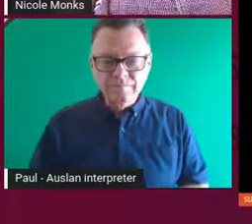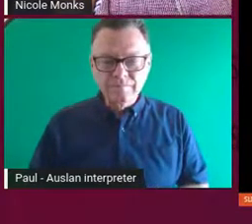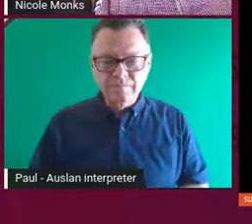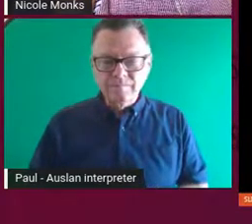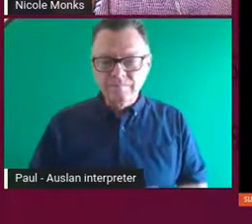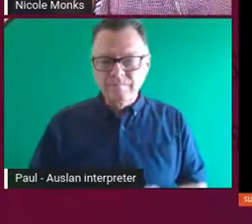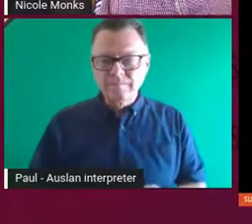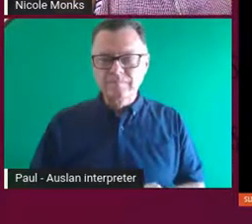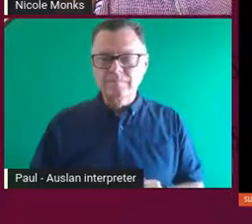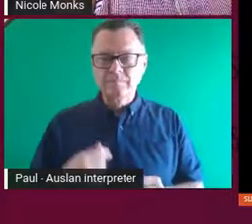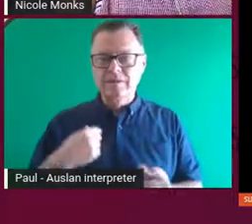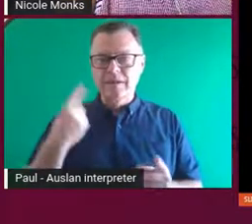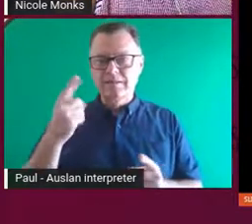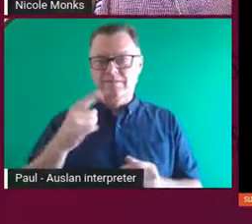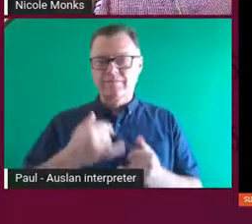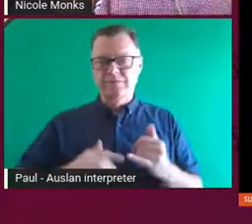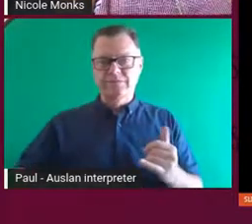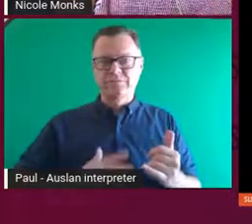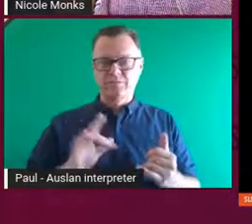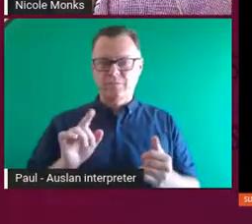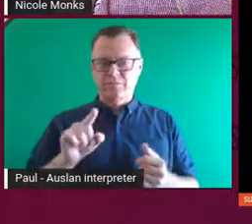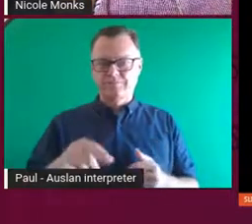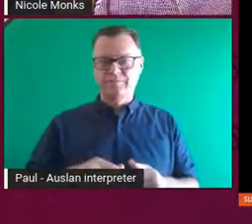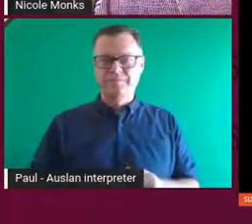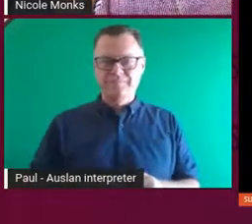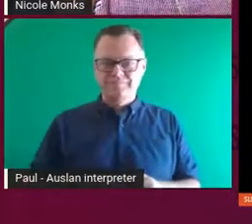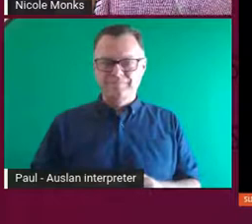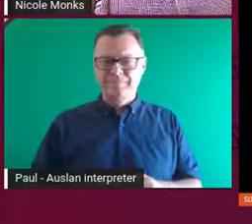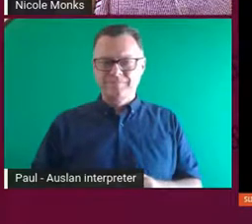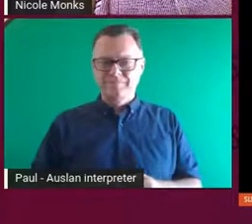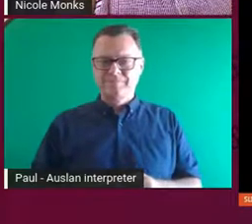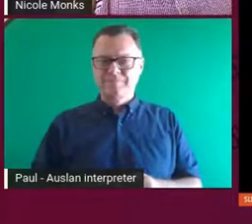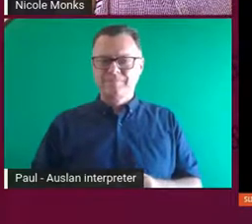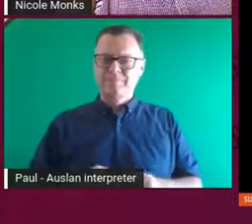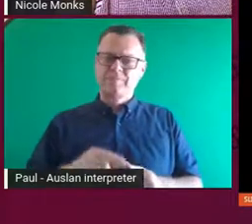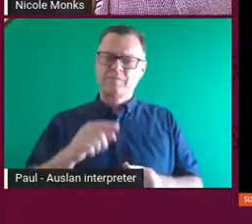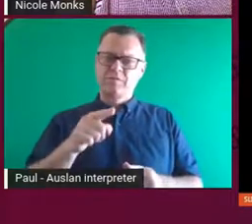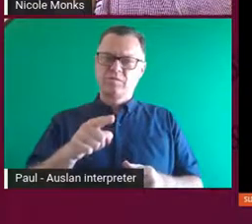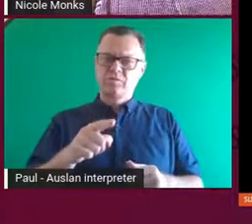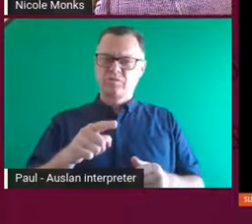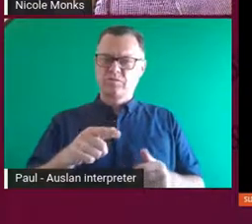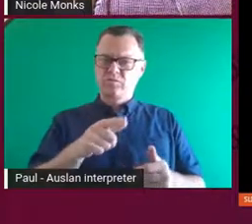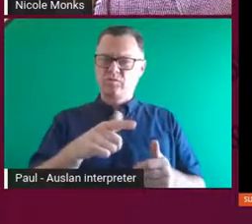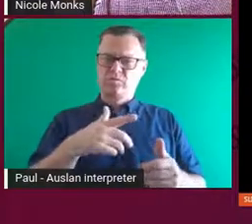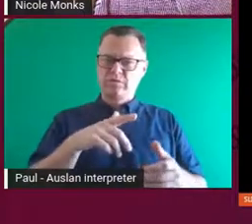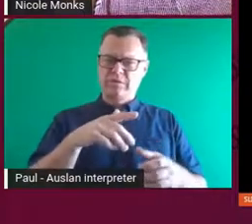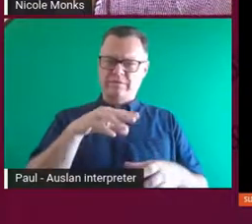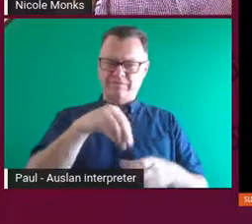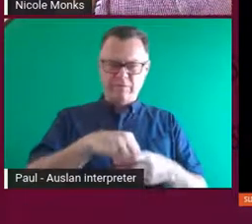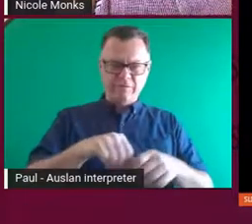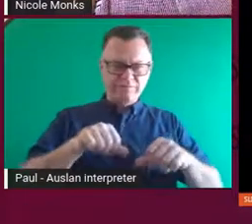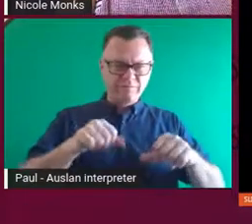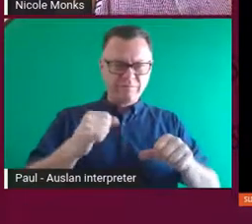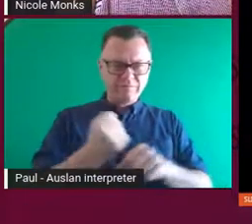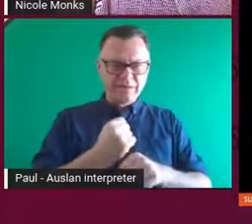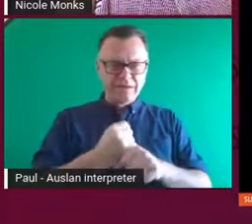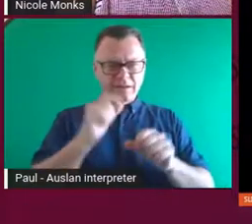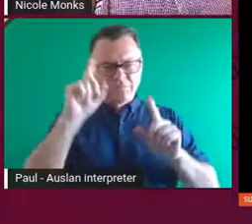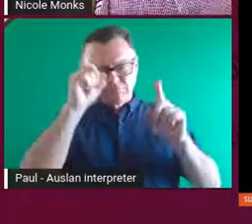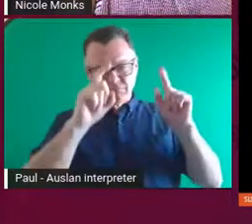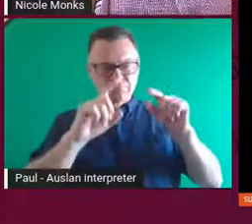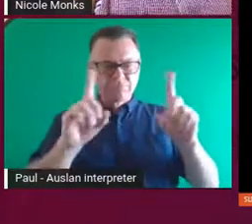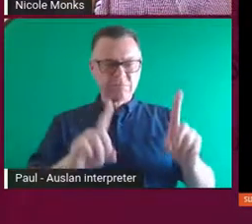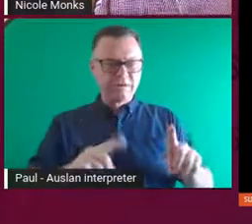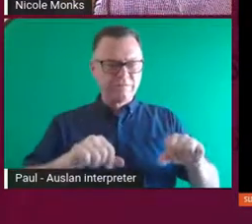what's really interesting is that we can see that, like, there's this element of furniture design, which is in, you know,